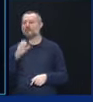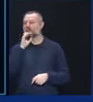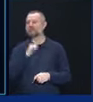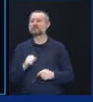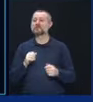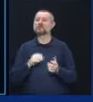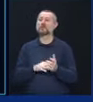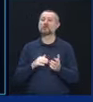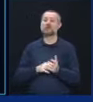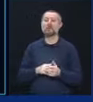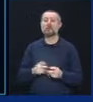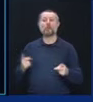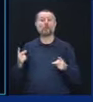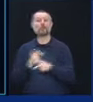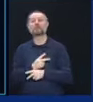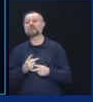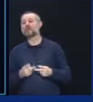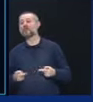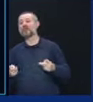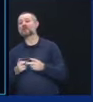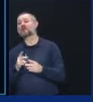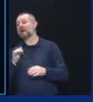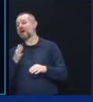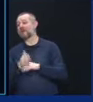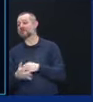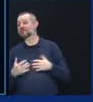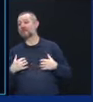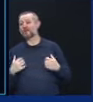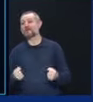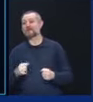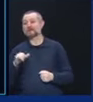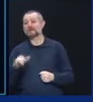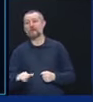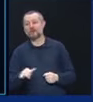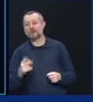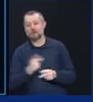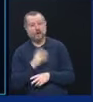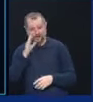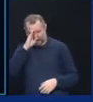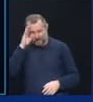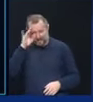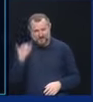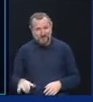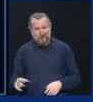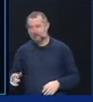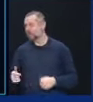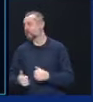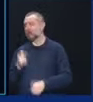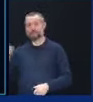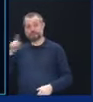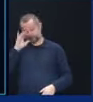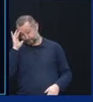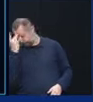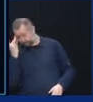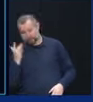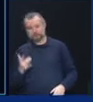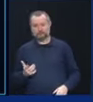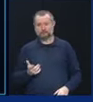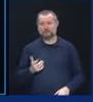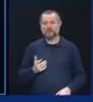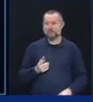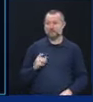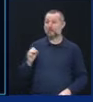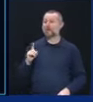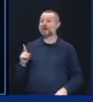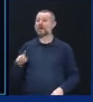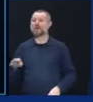to be when you have recovered is the hospital. So where is home? Well, for these residents, it's the